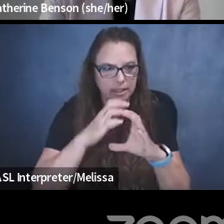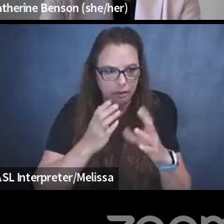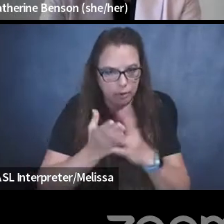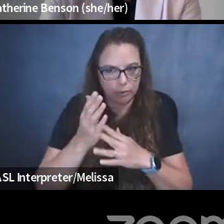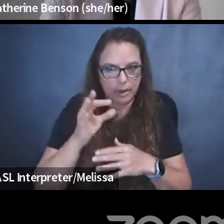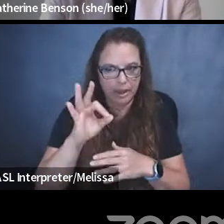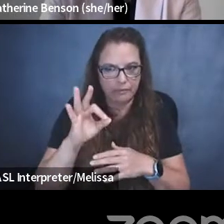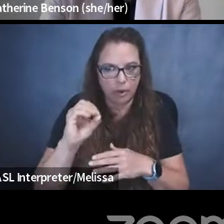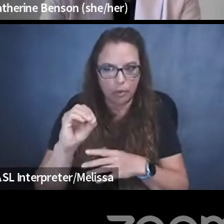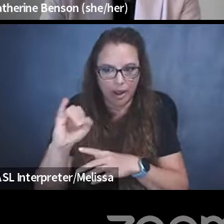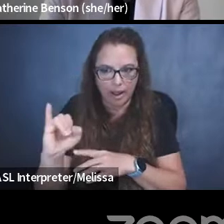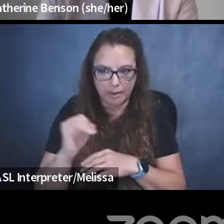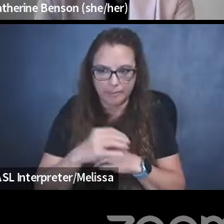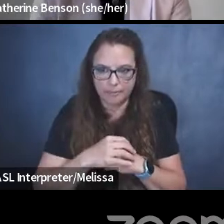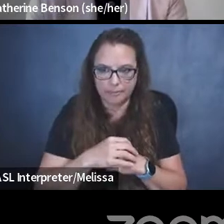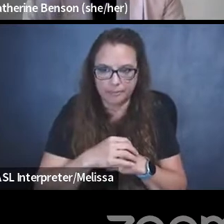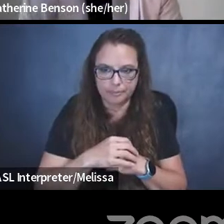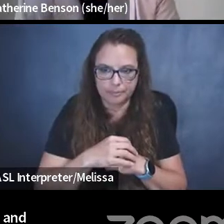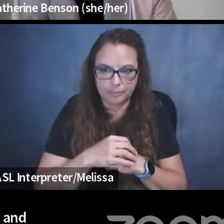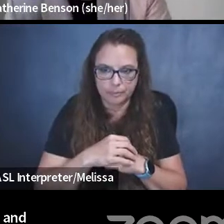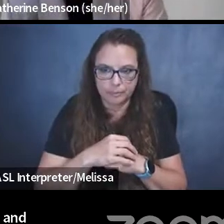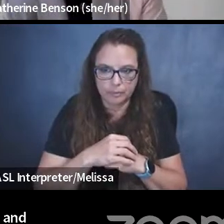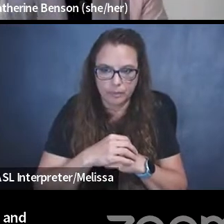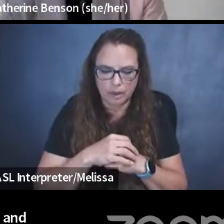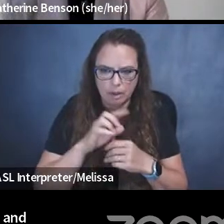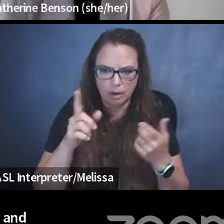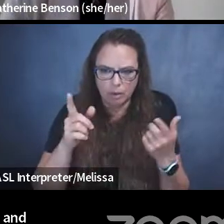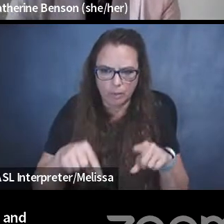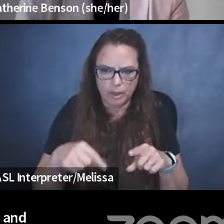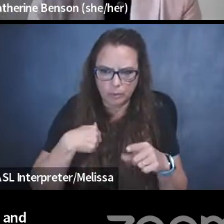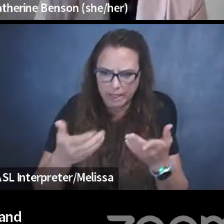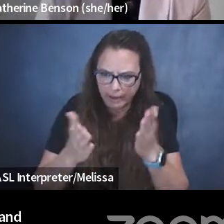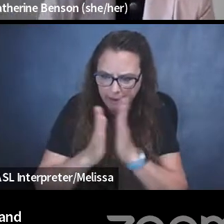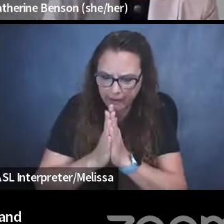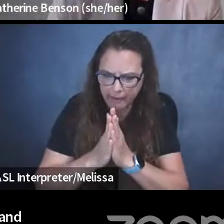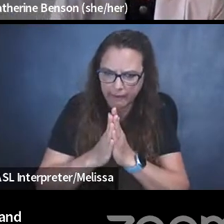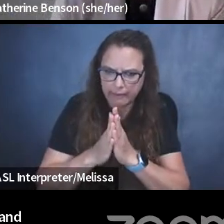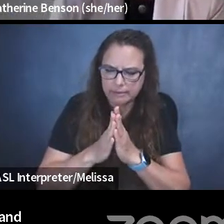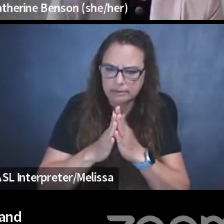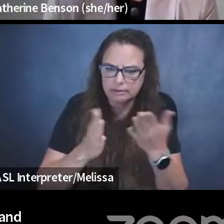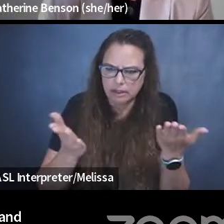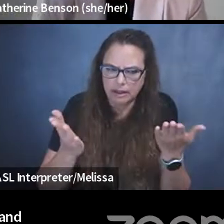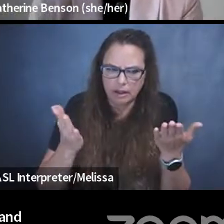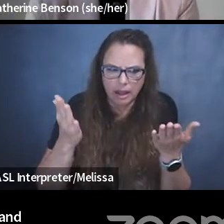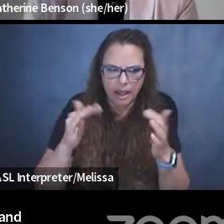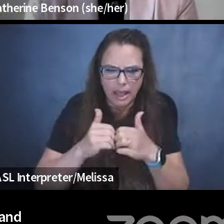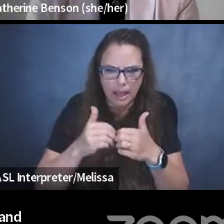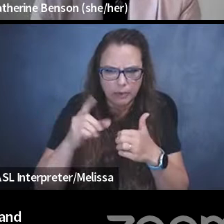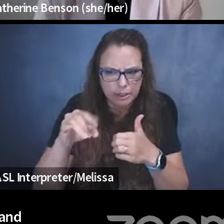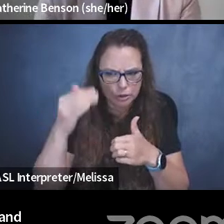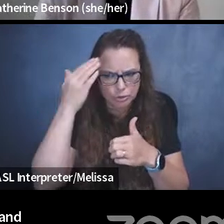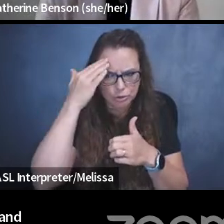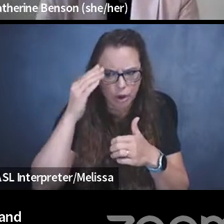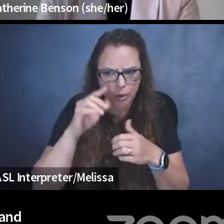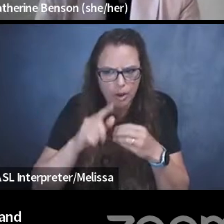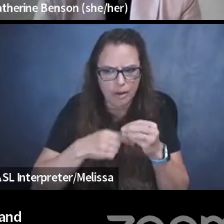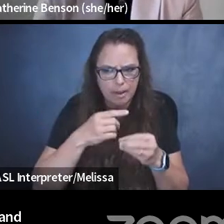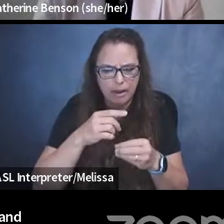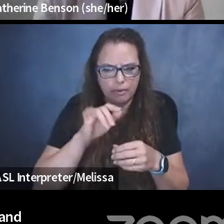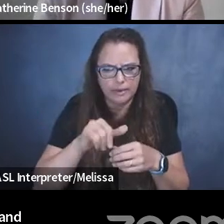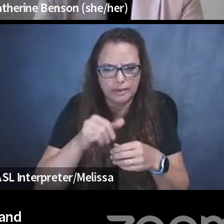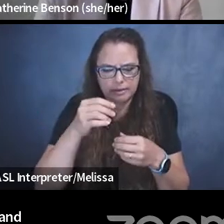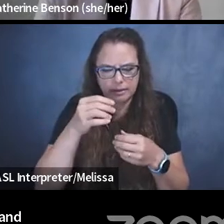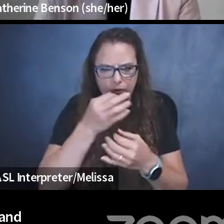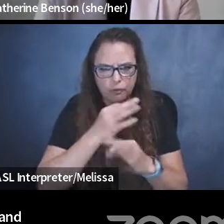and when we kind of asked, we prodded to what, how, you know, how did you know of this freedom of information